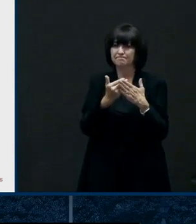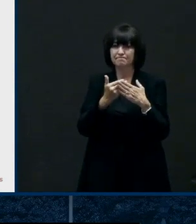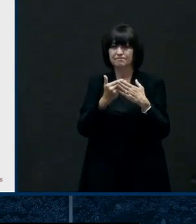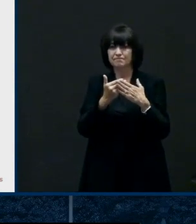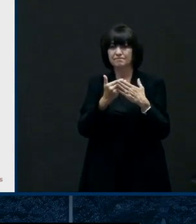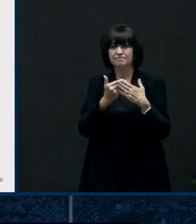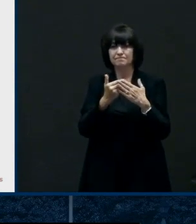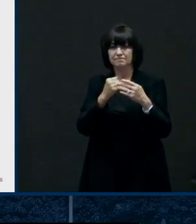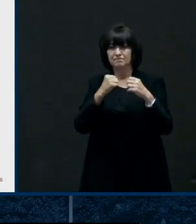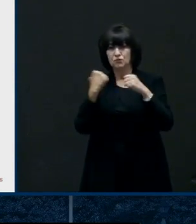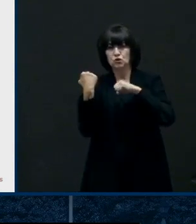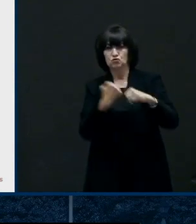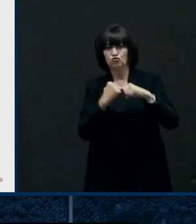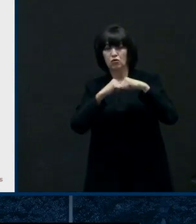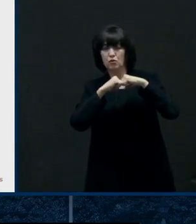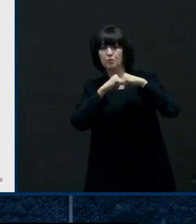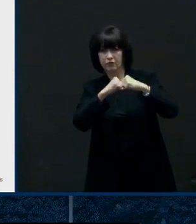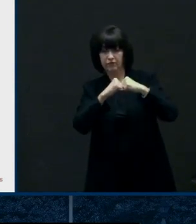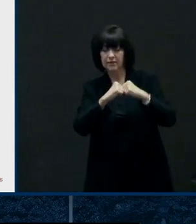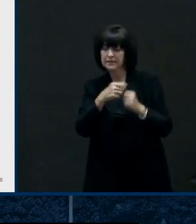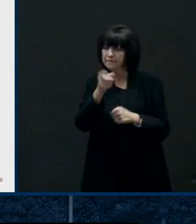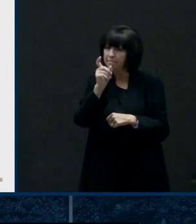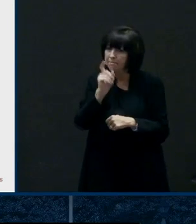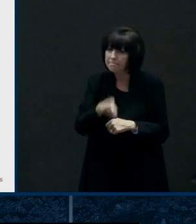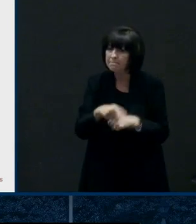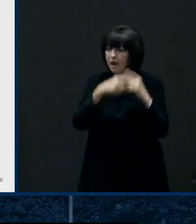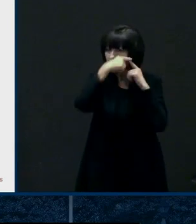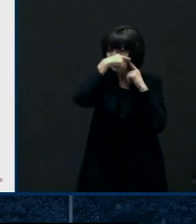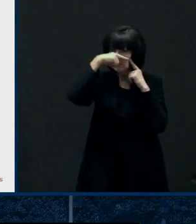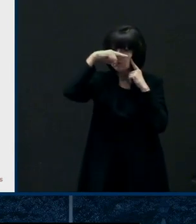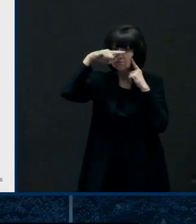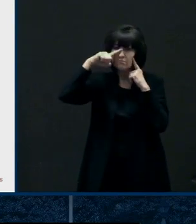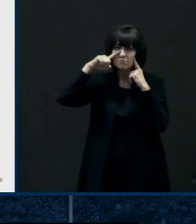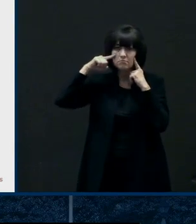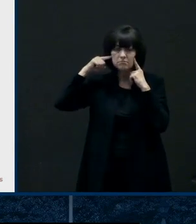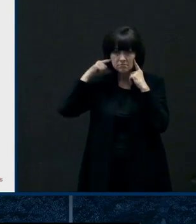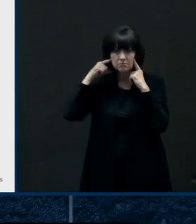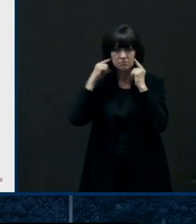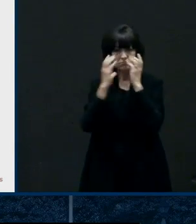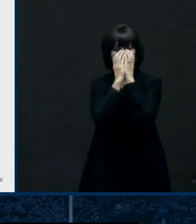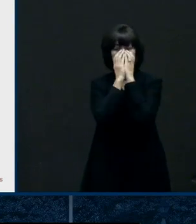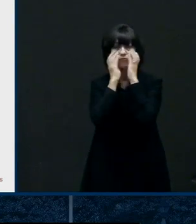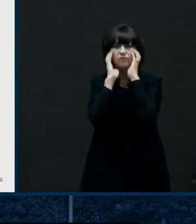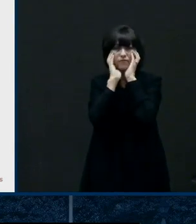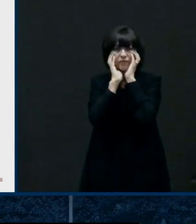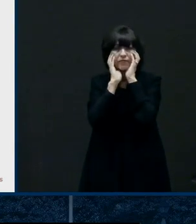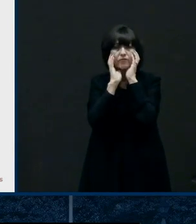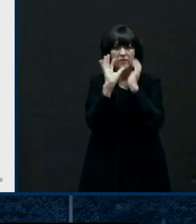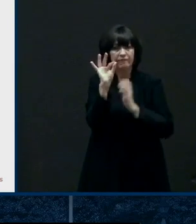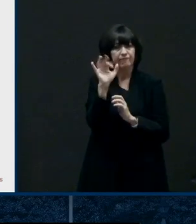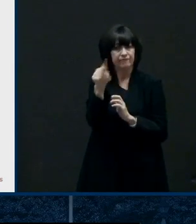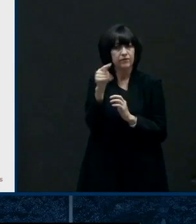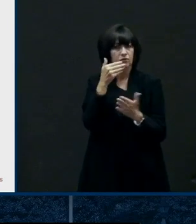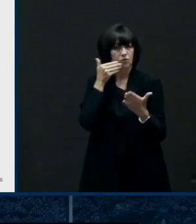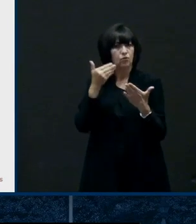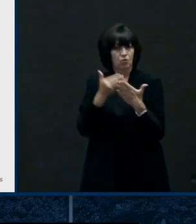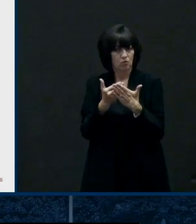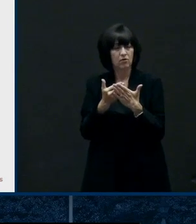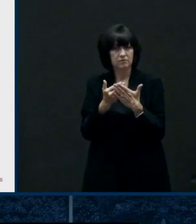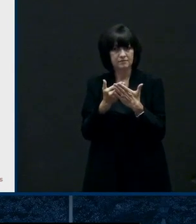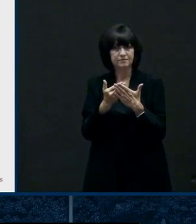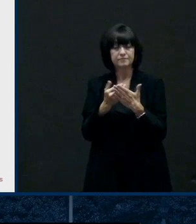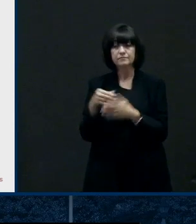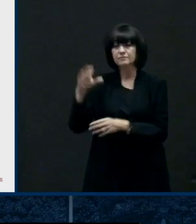very important that it covers your nose and your mouth and it fits well around your nose and your your mouth um